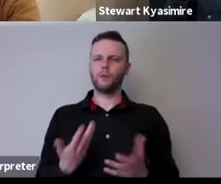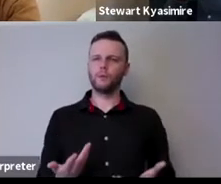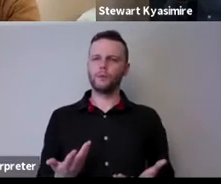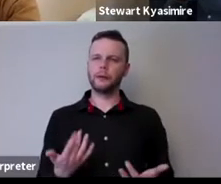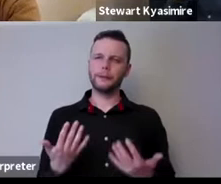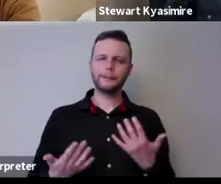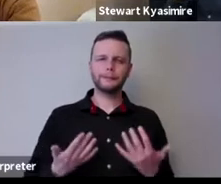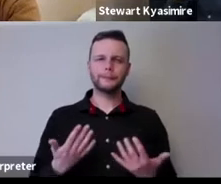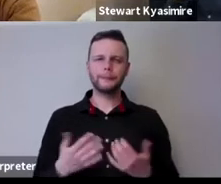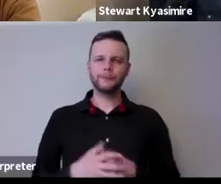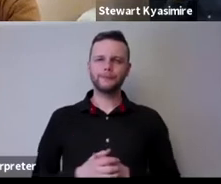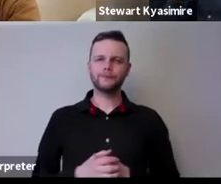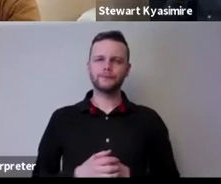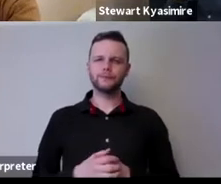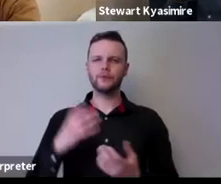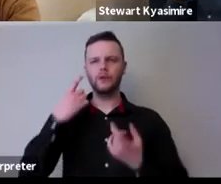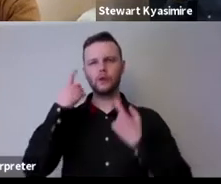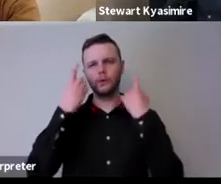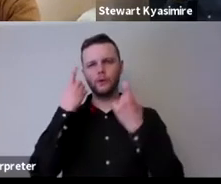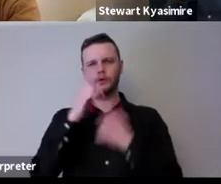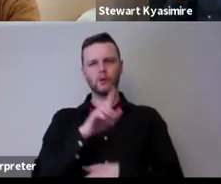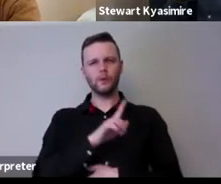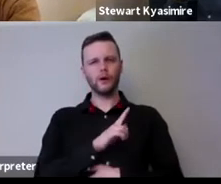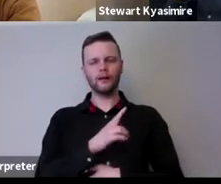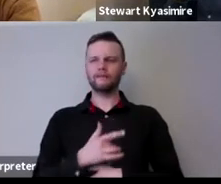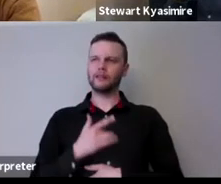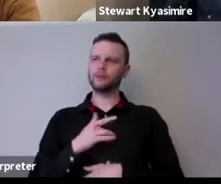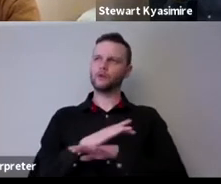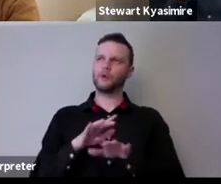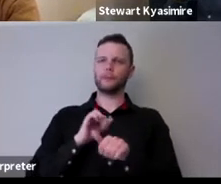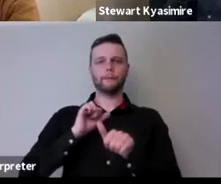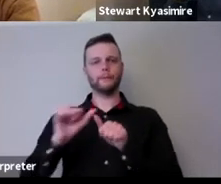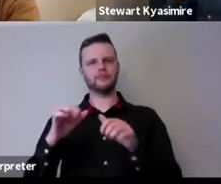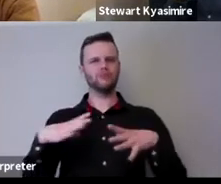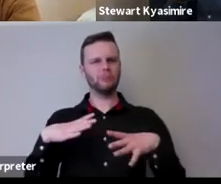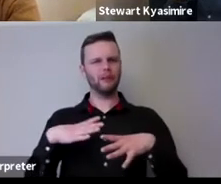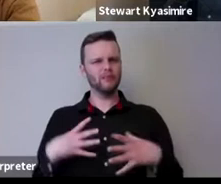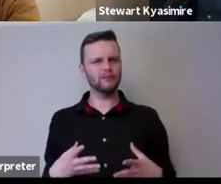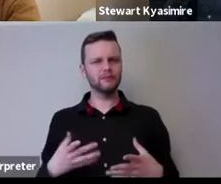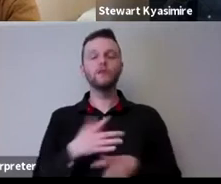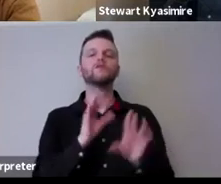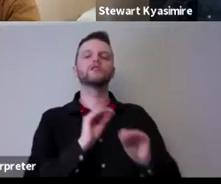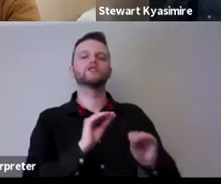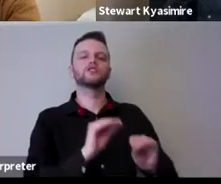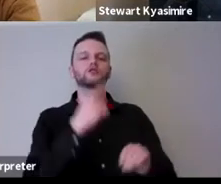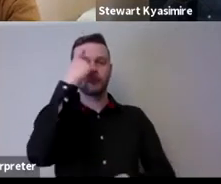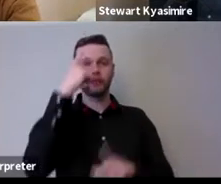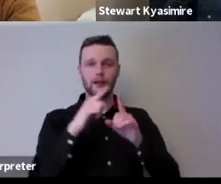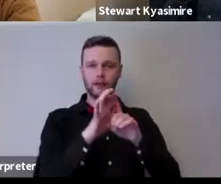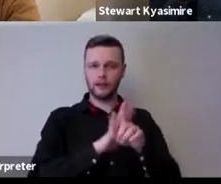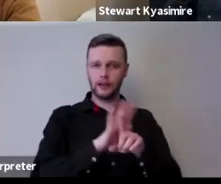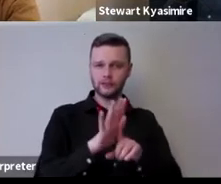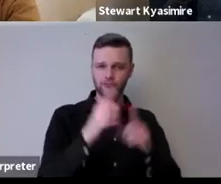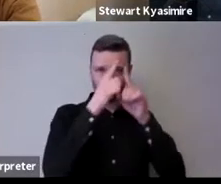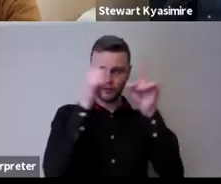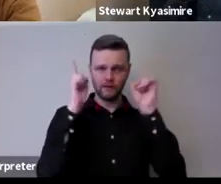um i i i wondered why we weren't in a way better prepared i mean i don't mean in terms of you know educationally because i think edinburgh and the university has got amazing resources